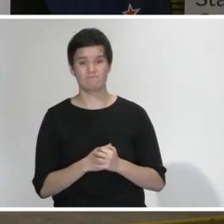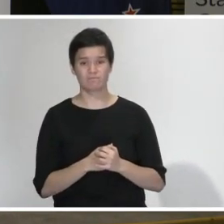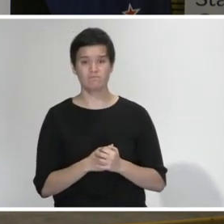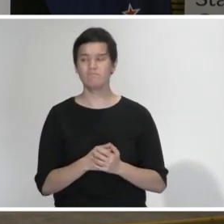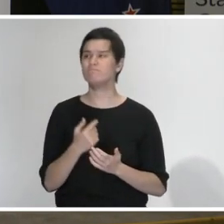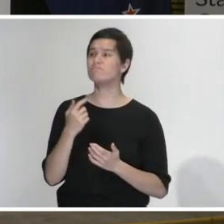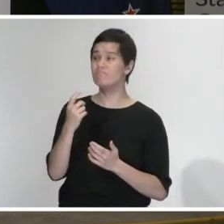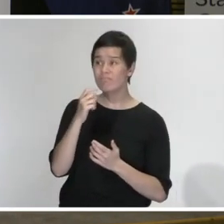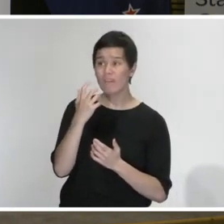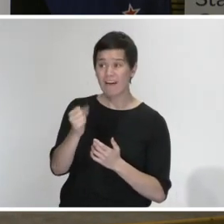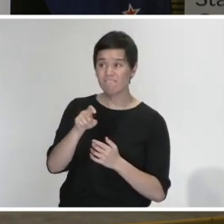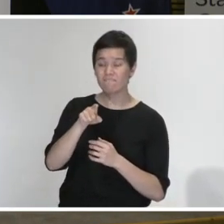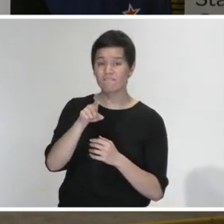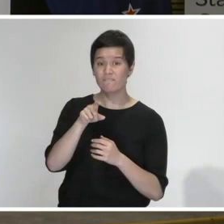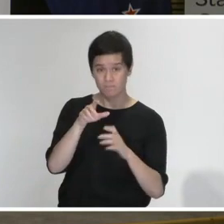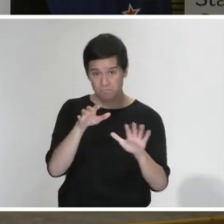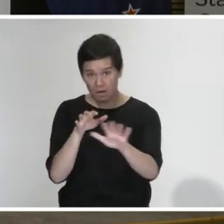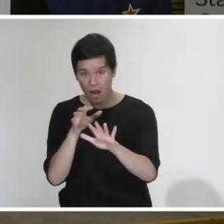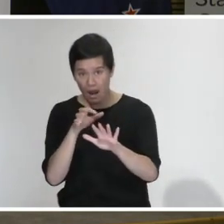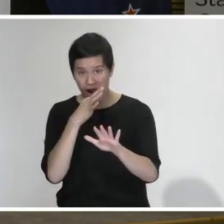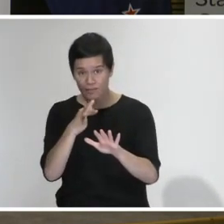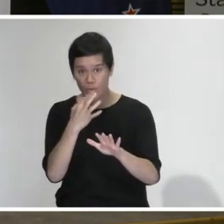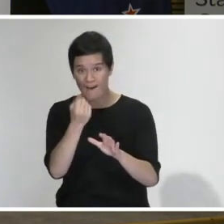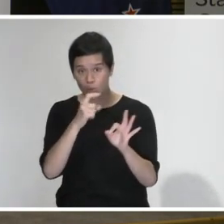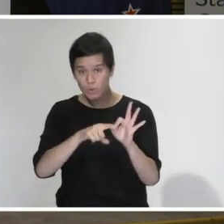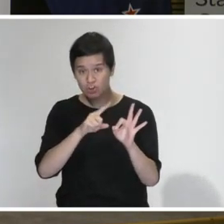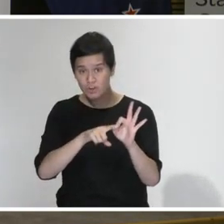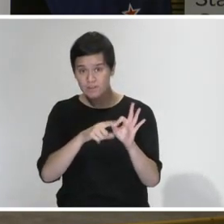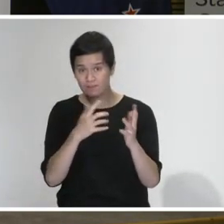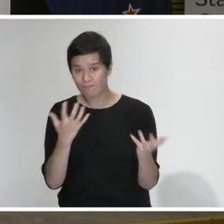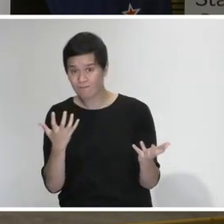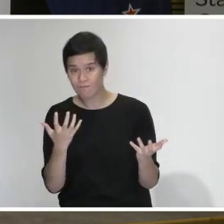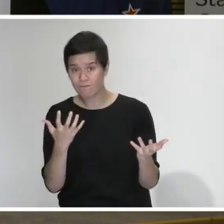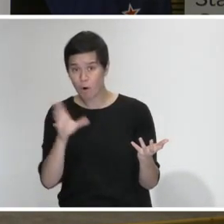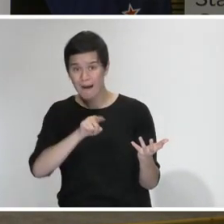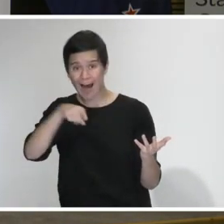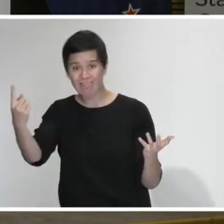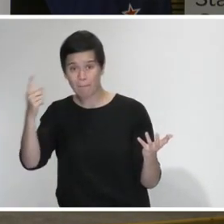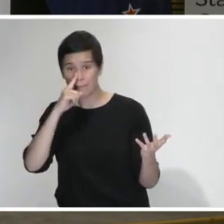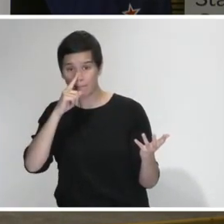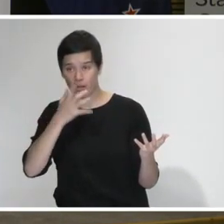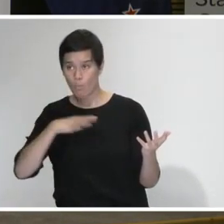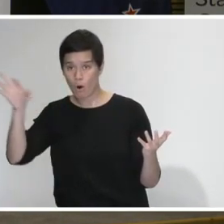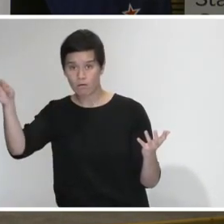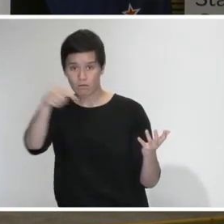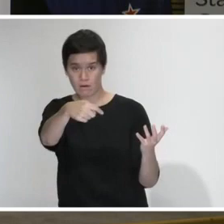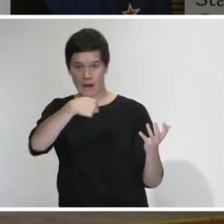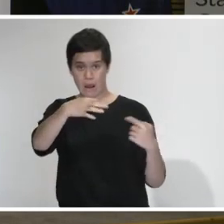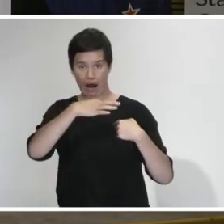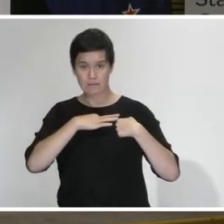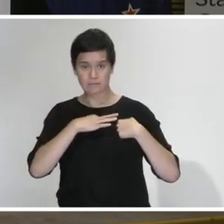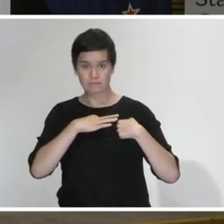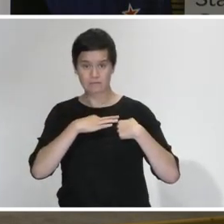questions on behalf of others that they haven't asked. Okay, I'll give you Jenna, I'll give you one more. And then Derek, just because you look